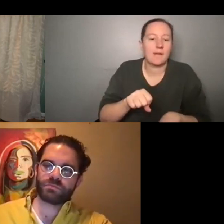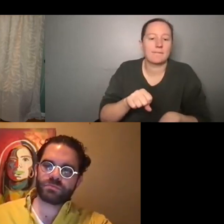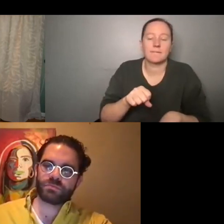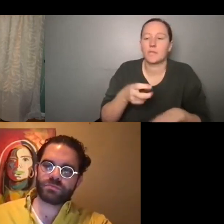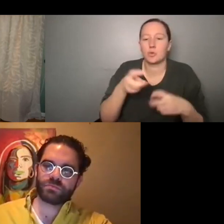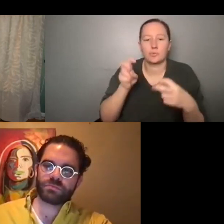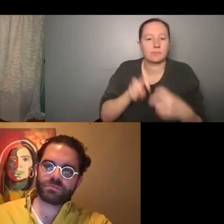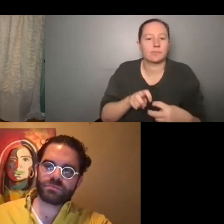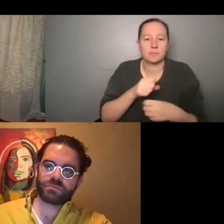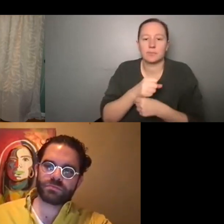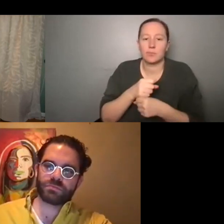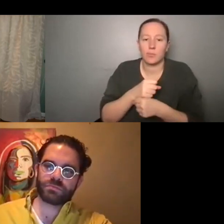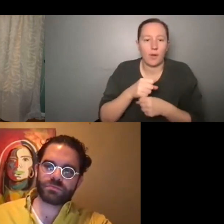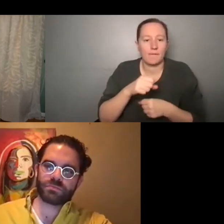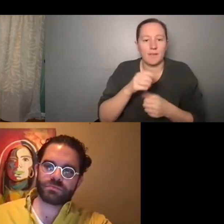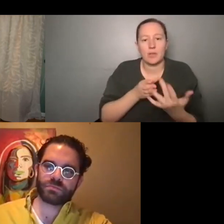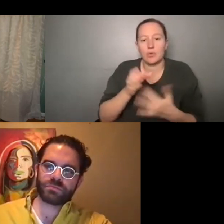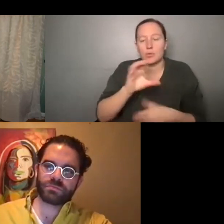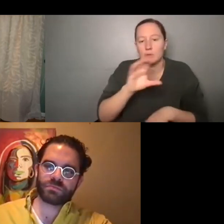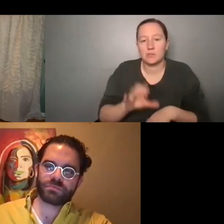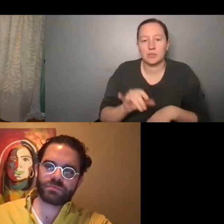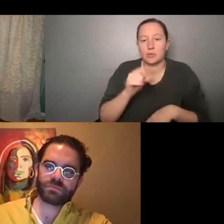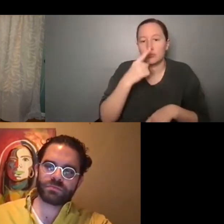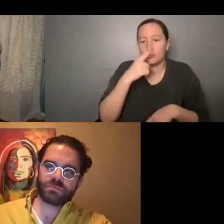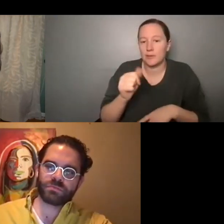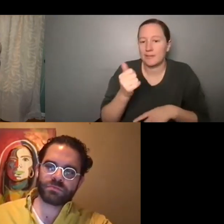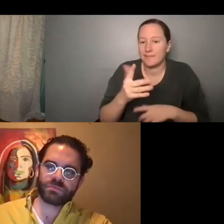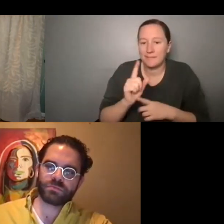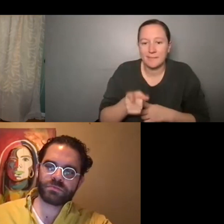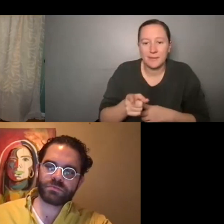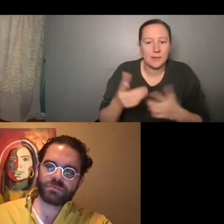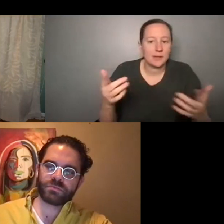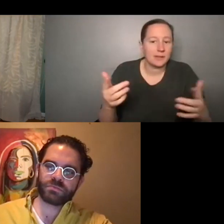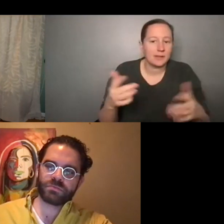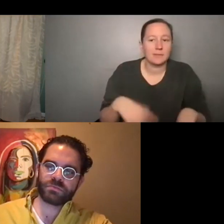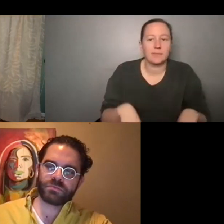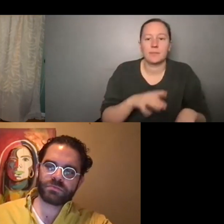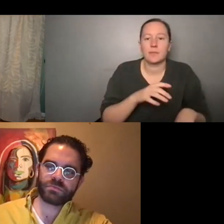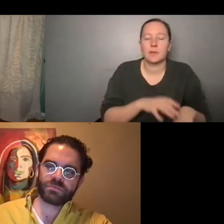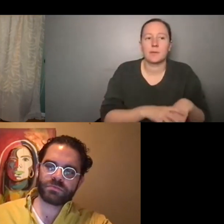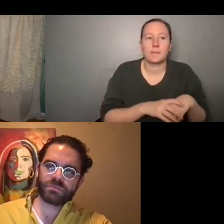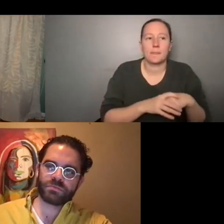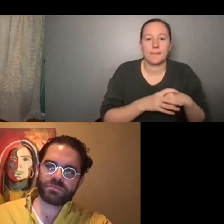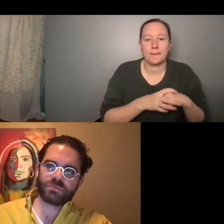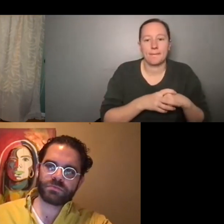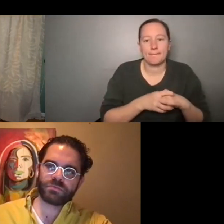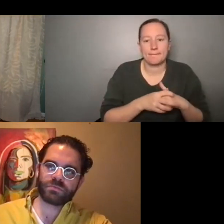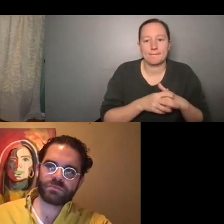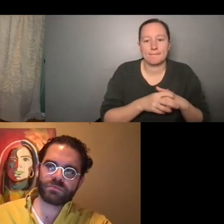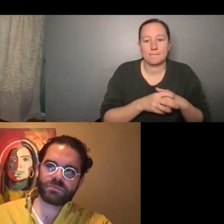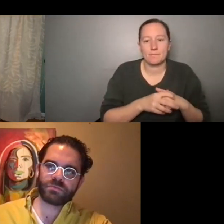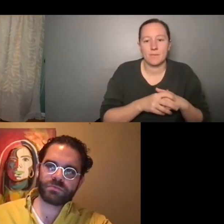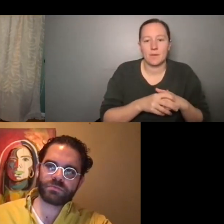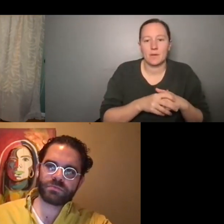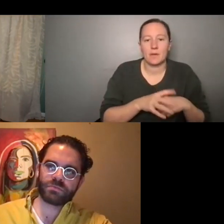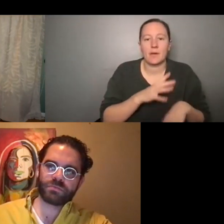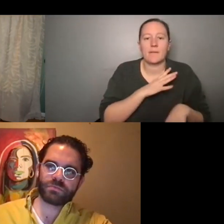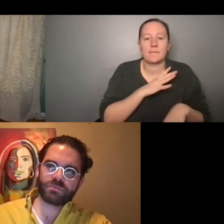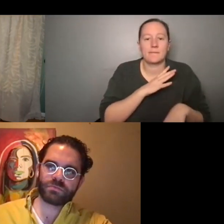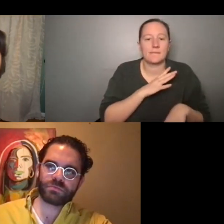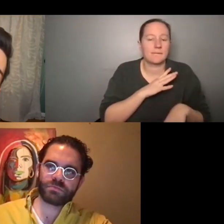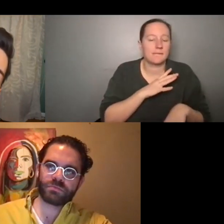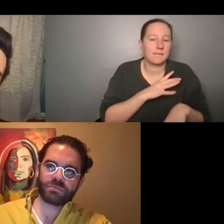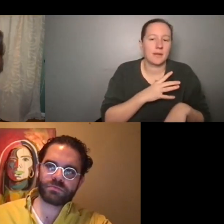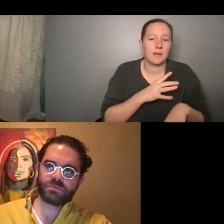zoom coffee. If you've got like 15 minutes and they're not like, it's totally fine. Another